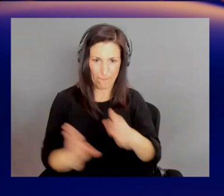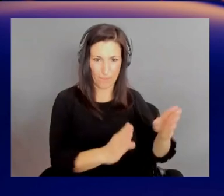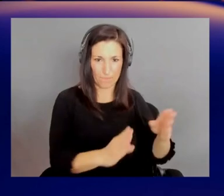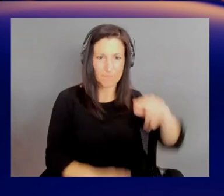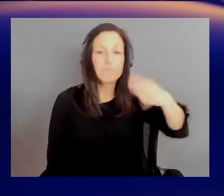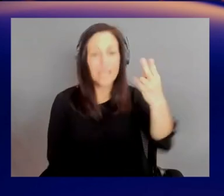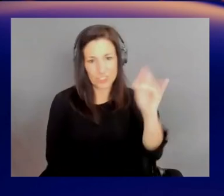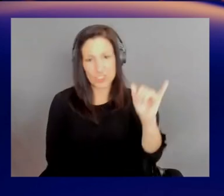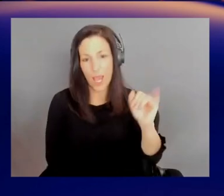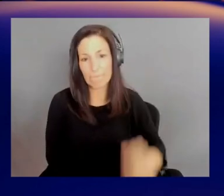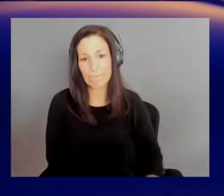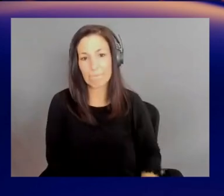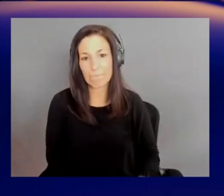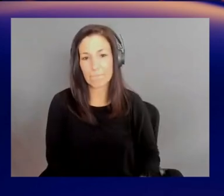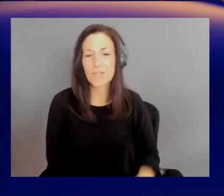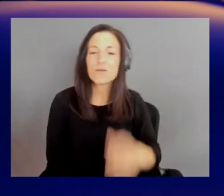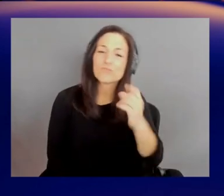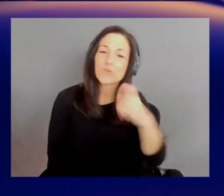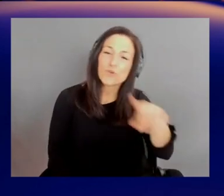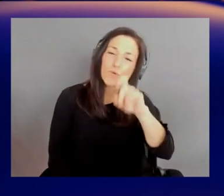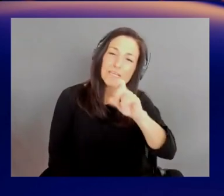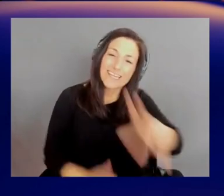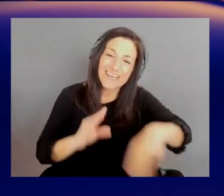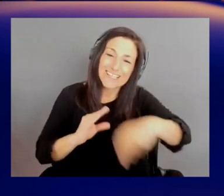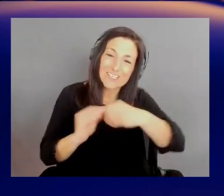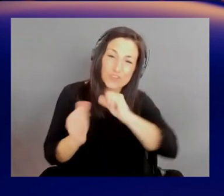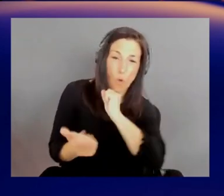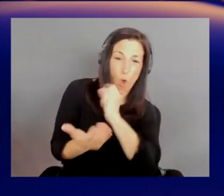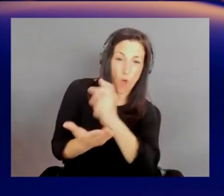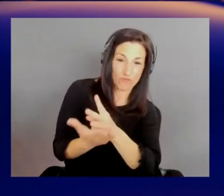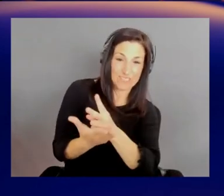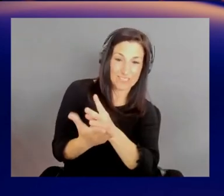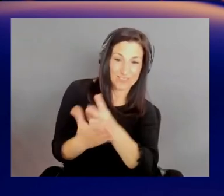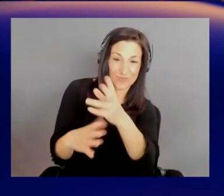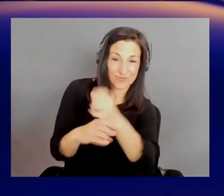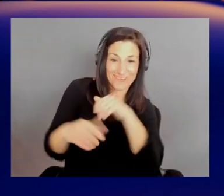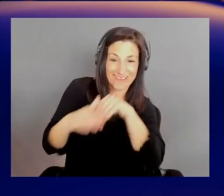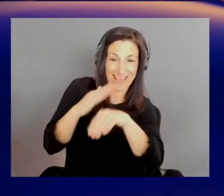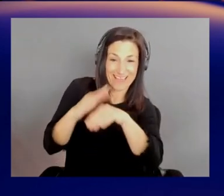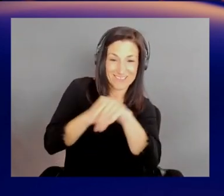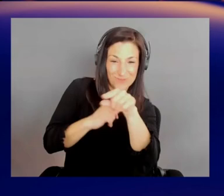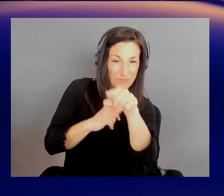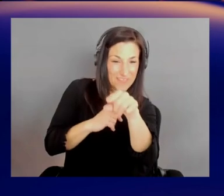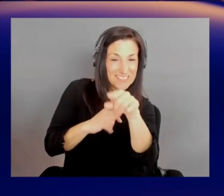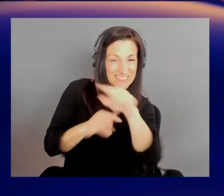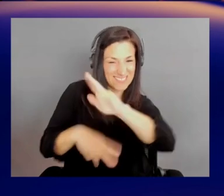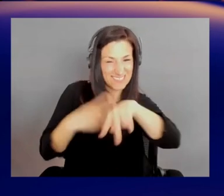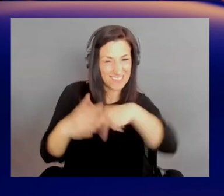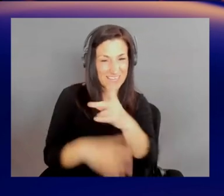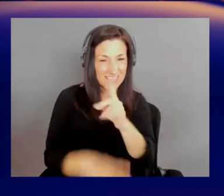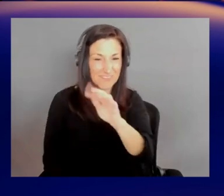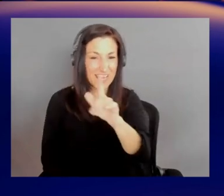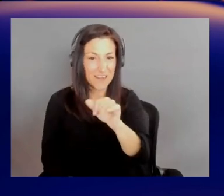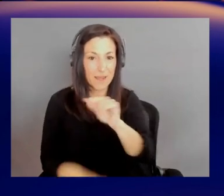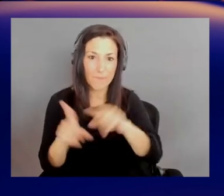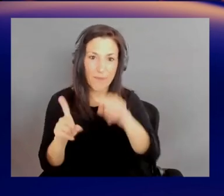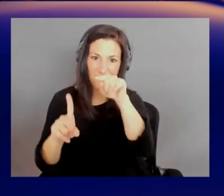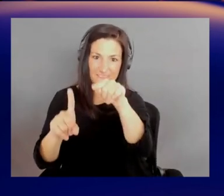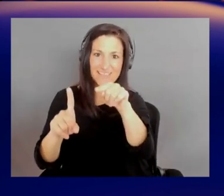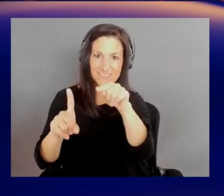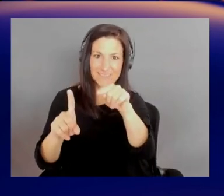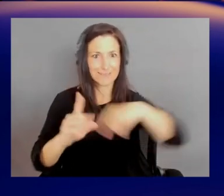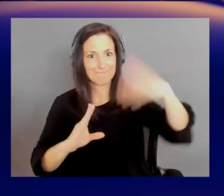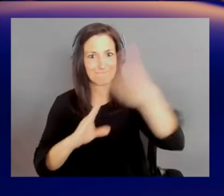So you do need additional authorization to get access to these data. But this is something we want to continue, is working